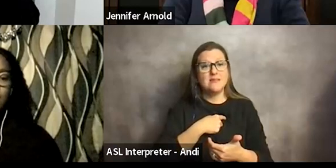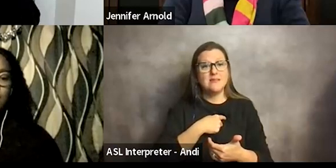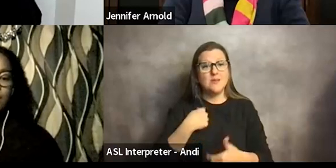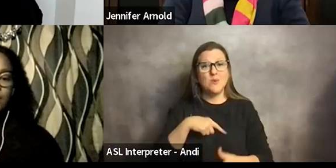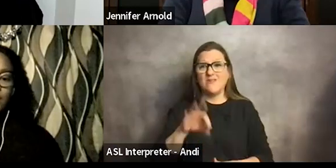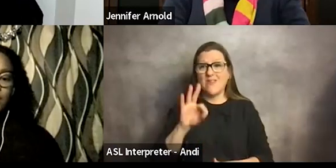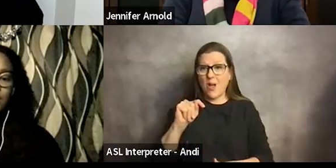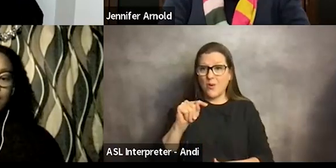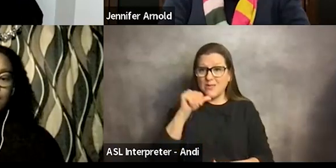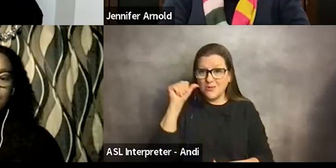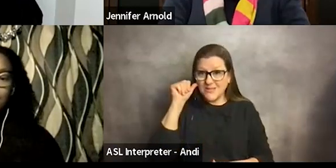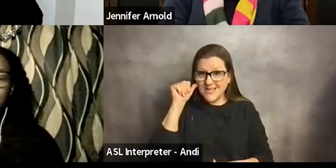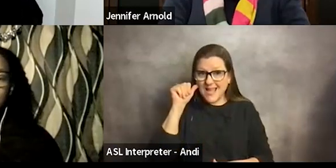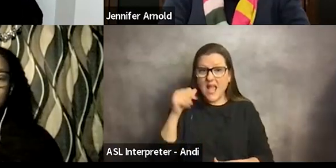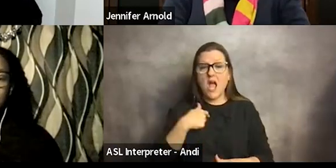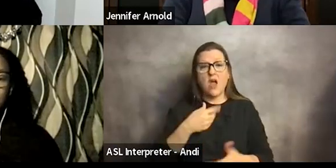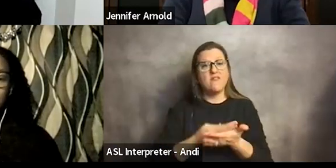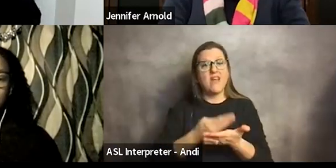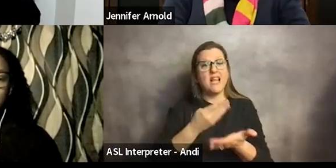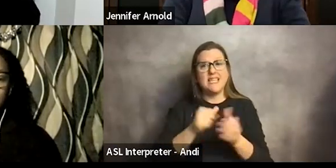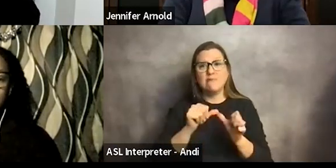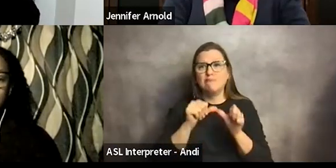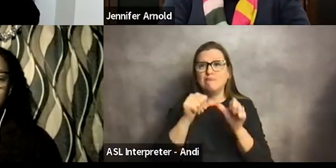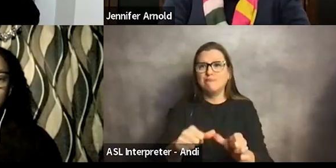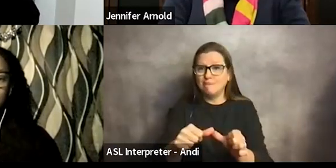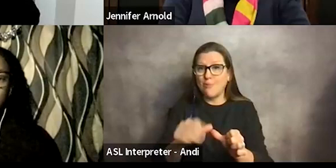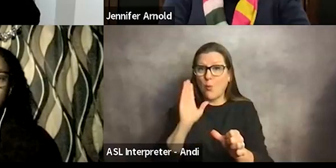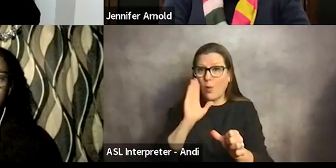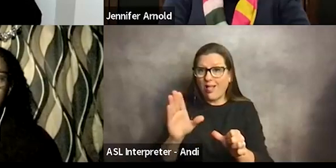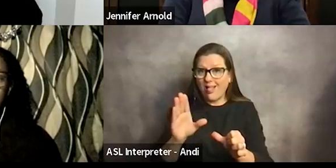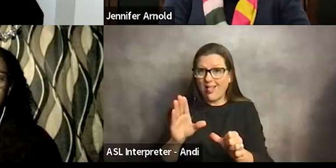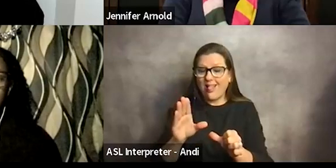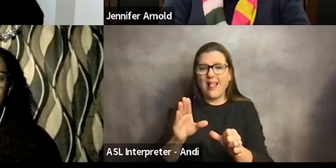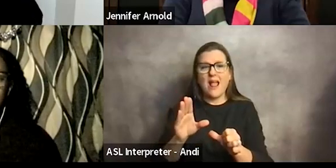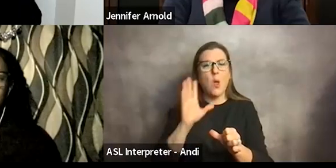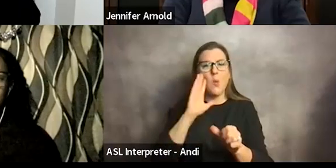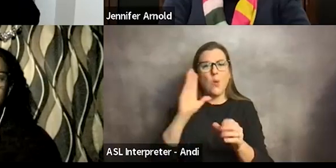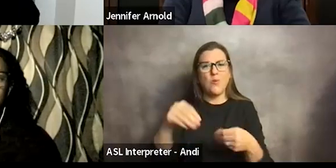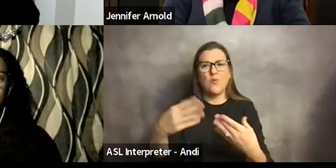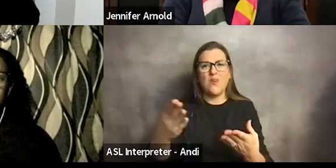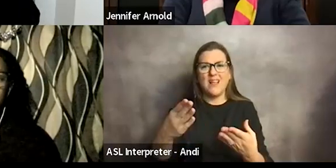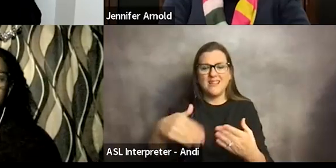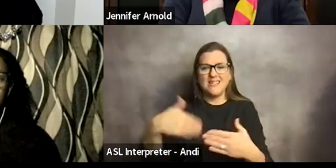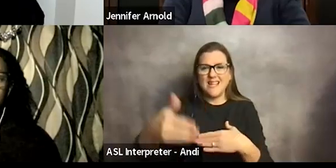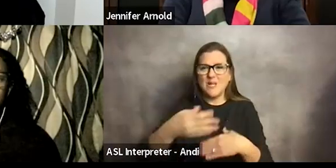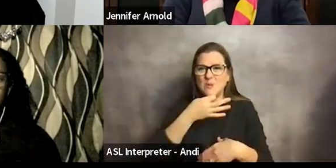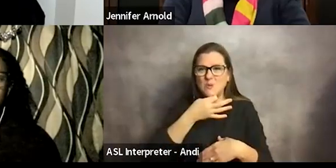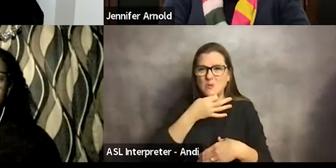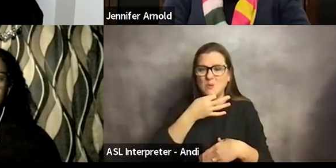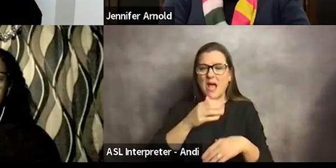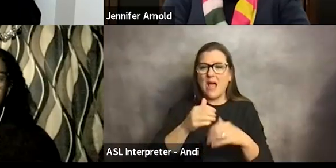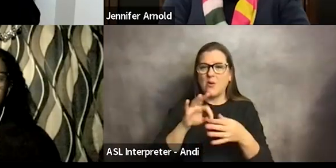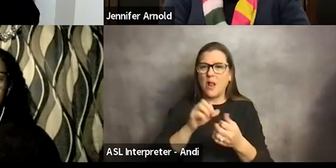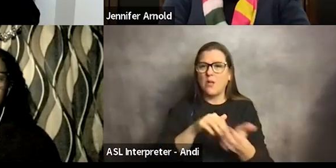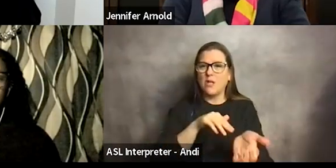out yesterday that we're going to be funded to continue these panels. And so we'll be doing one. I know I'm so excited on nursing, one on